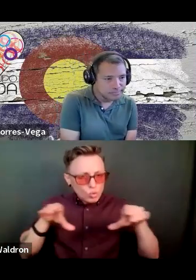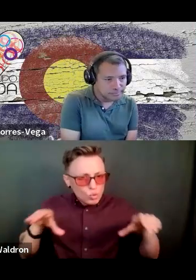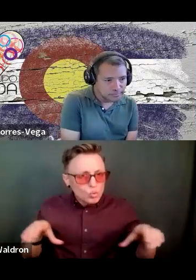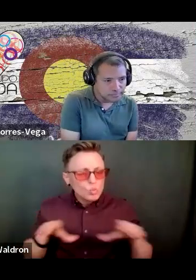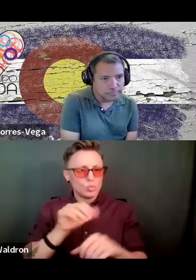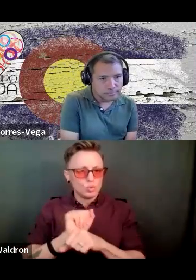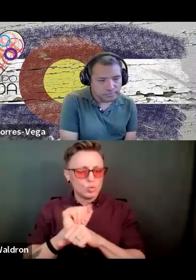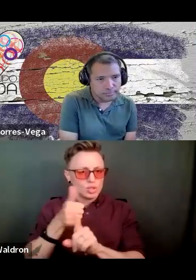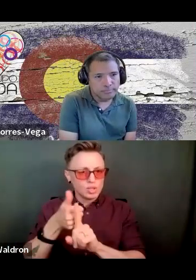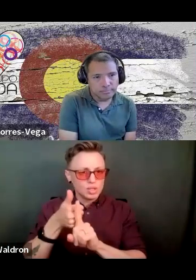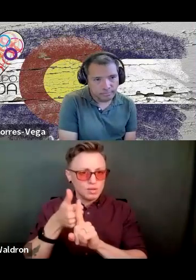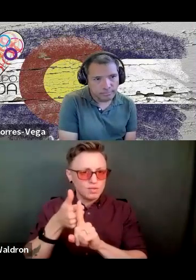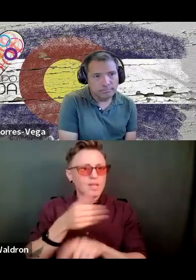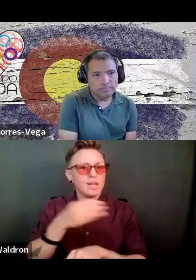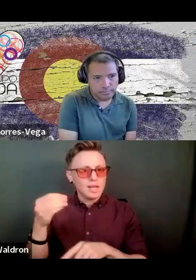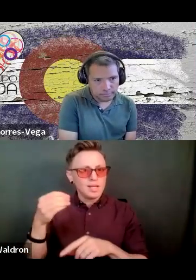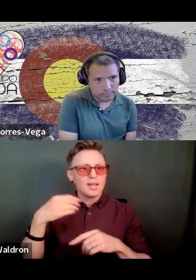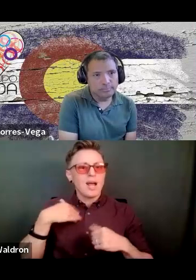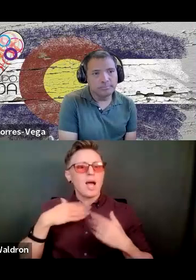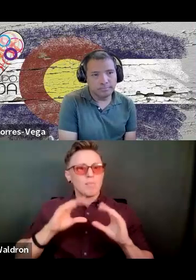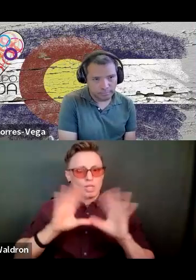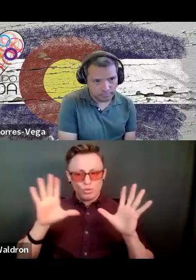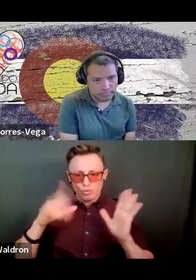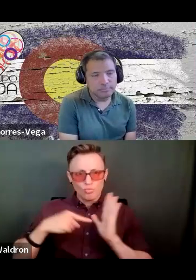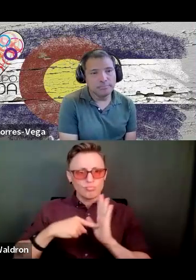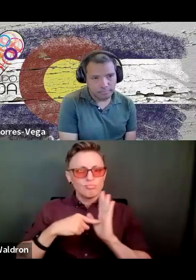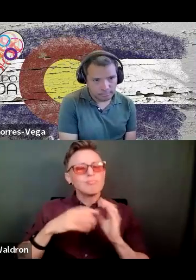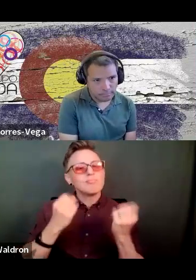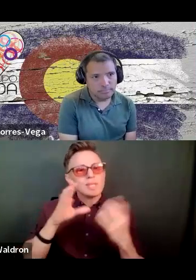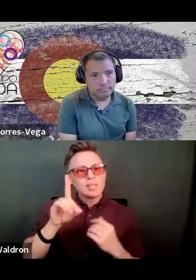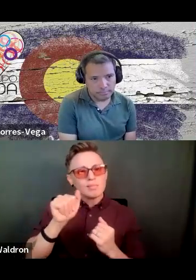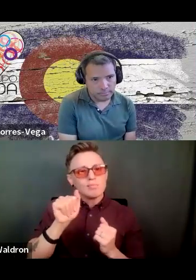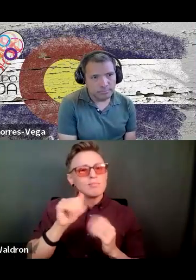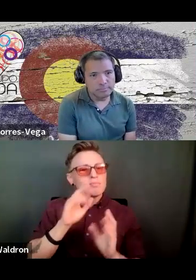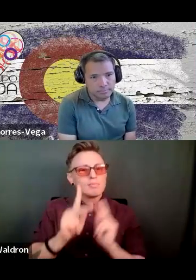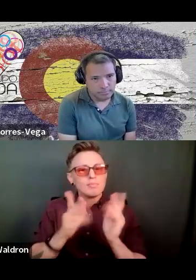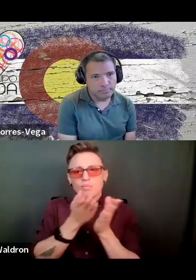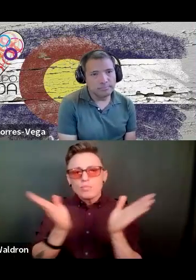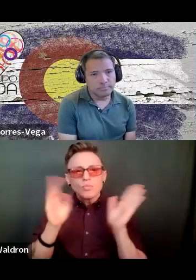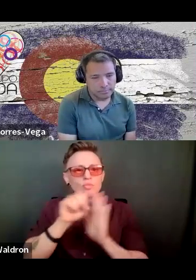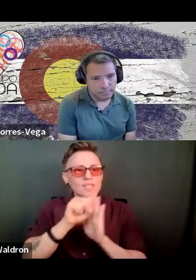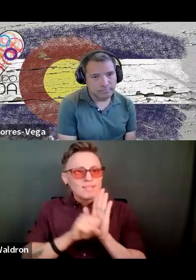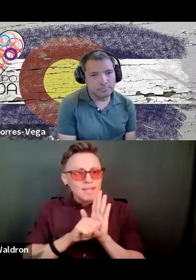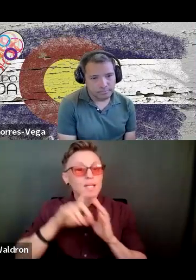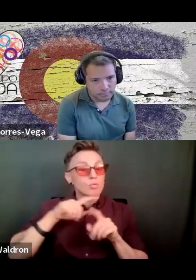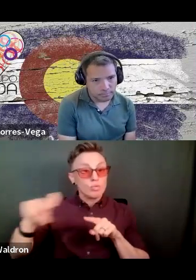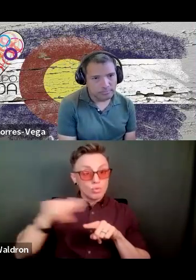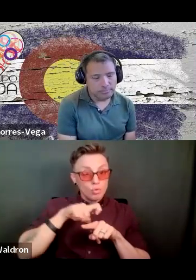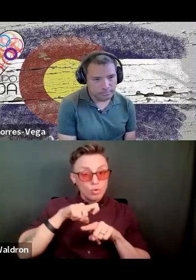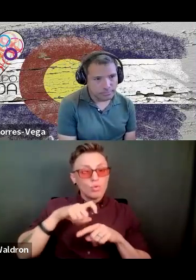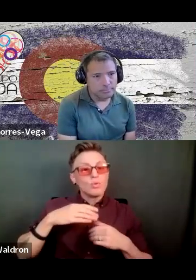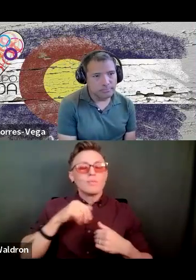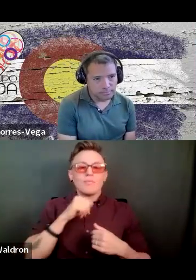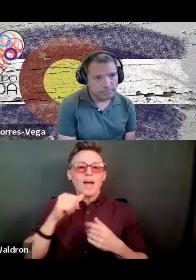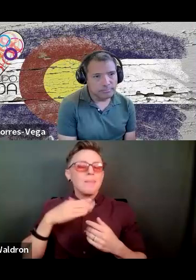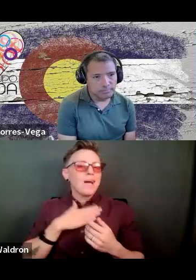Not to mention because I'm such a visible representation that I've got disabled folks from across the state that call me in my offices, even if they're not my constituent,